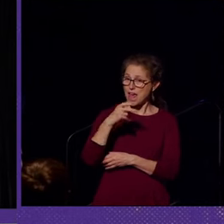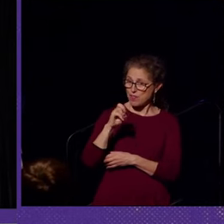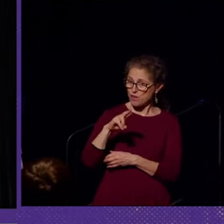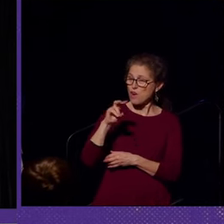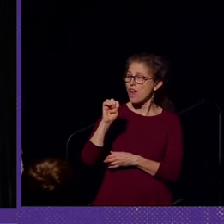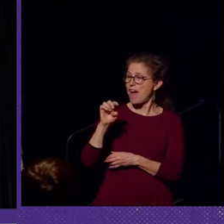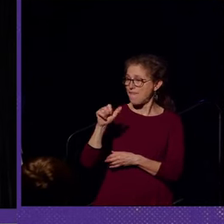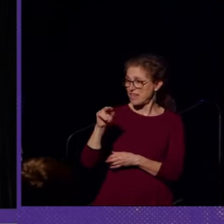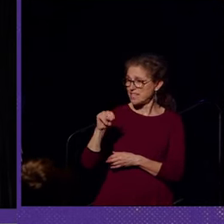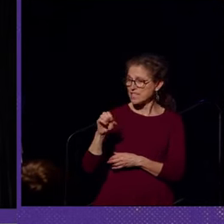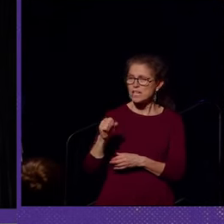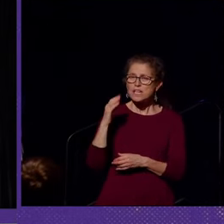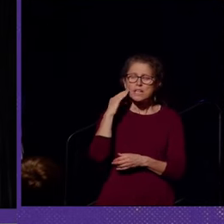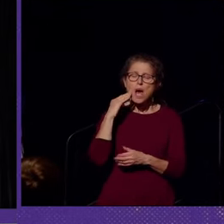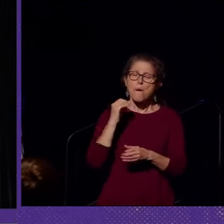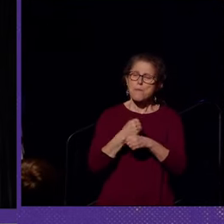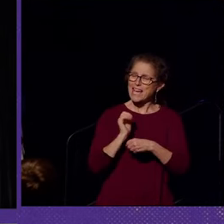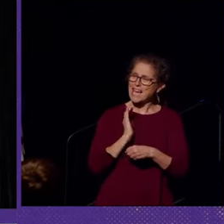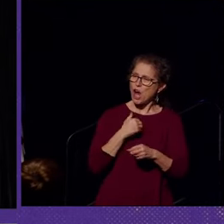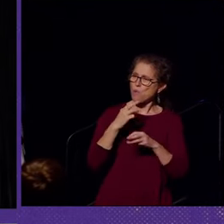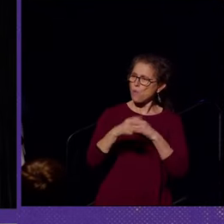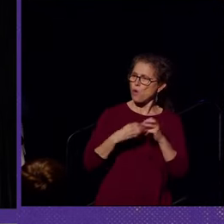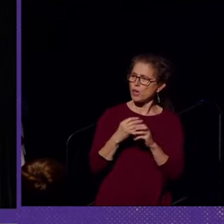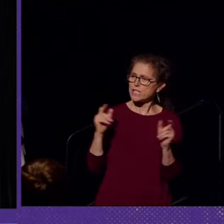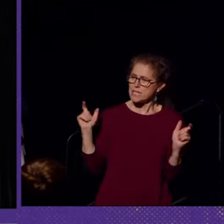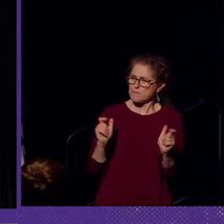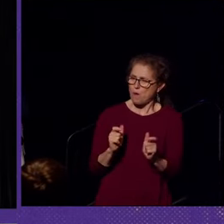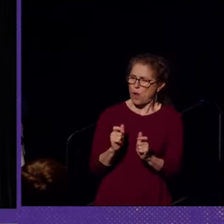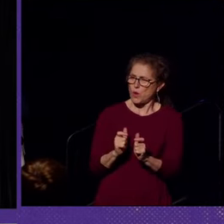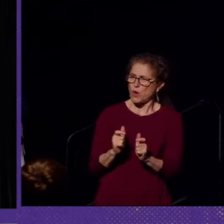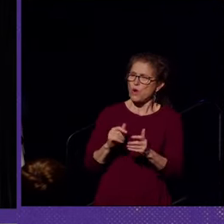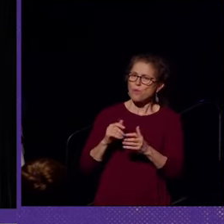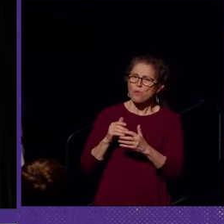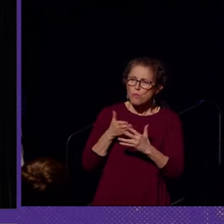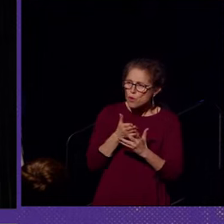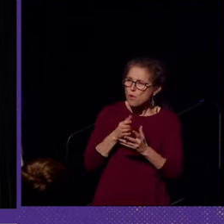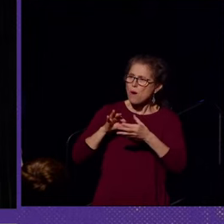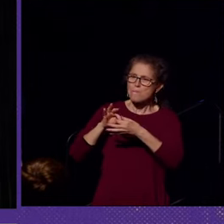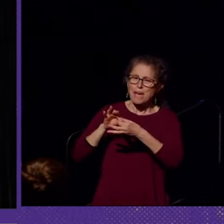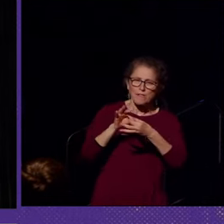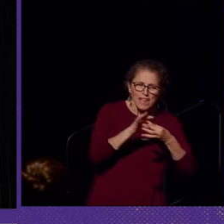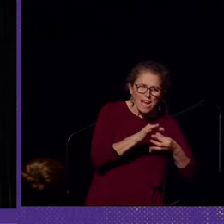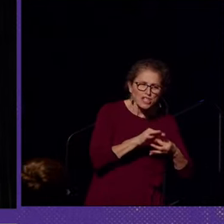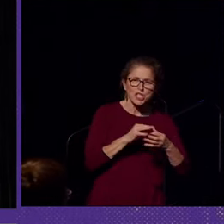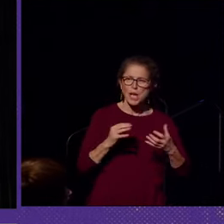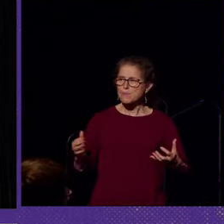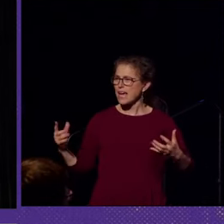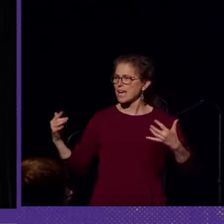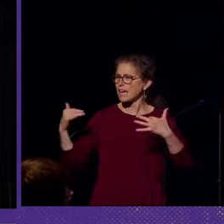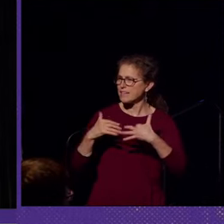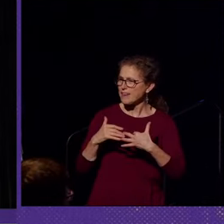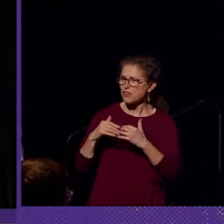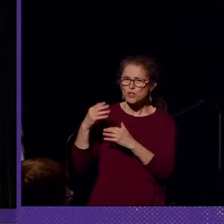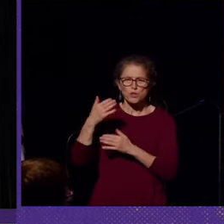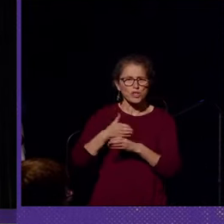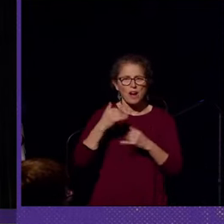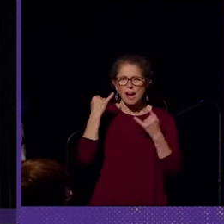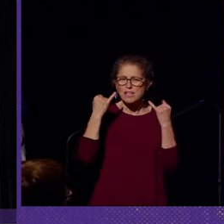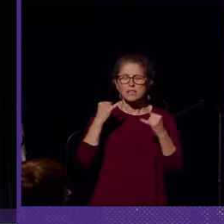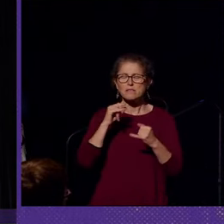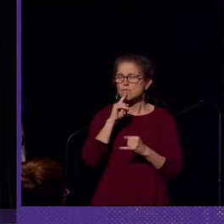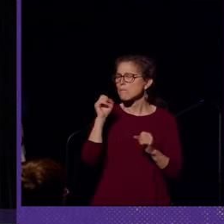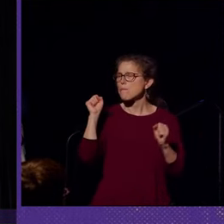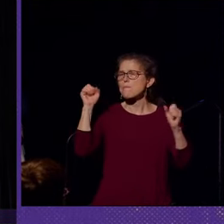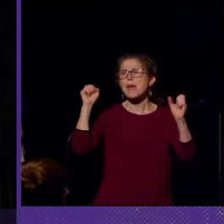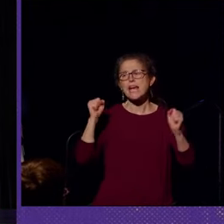Evans. You know, making our world smaller through building relationships and coming together to share ideas is such an